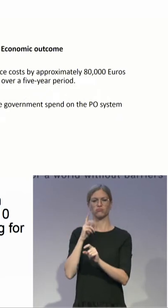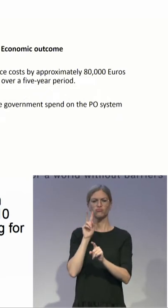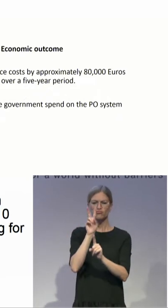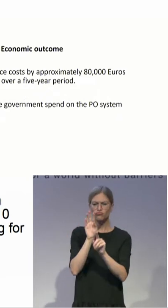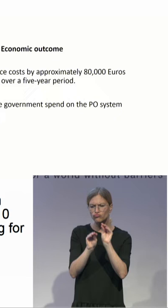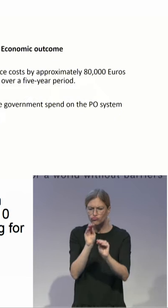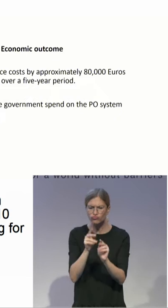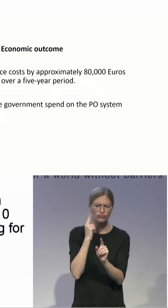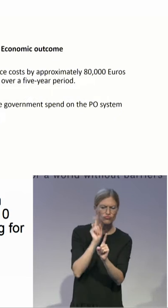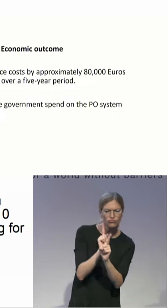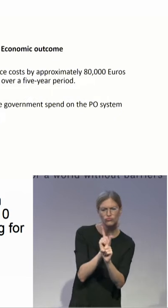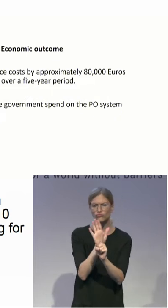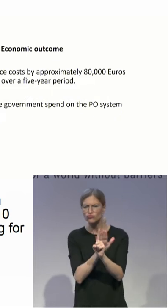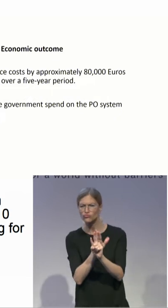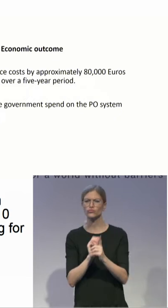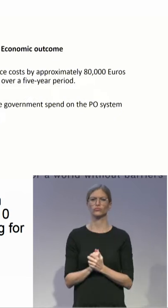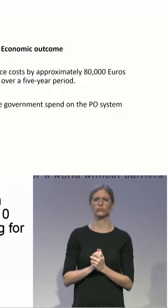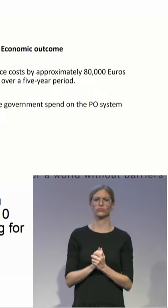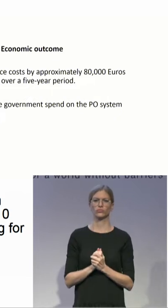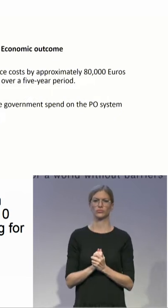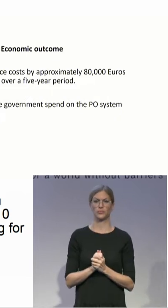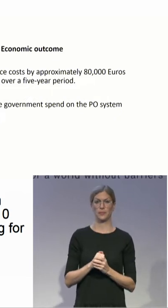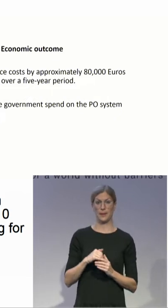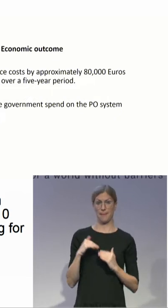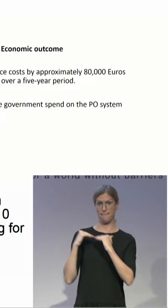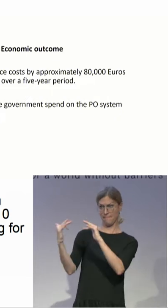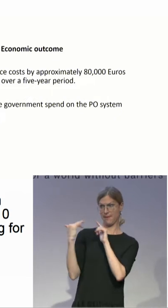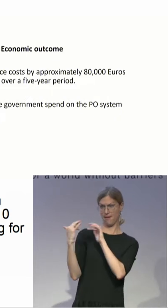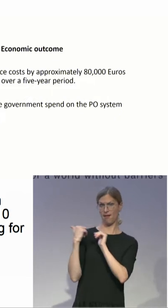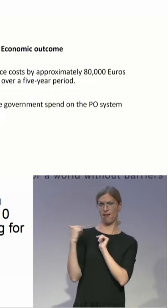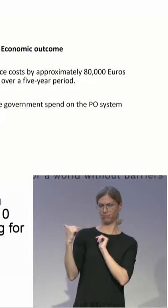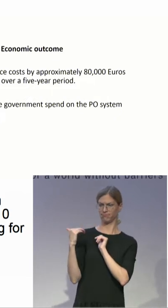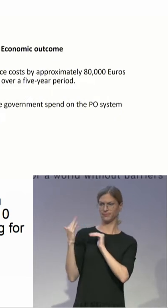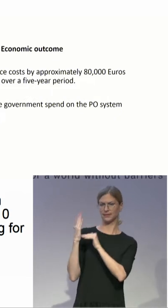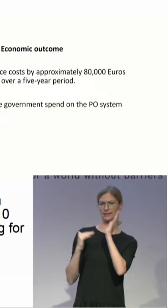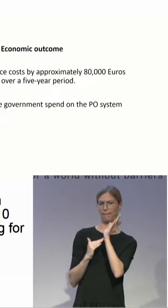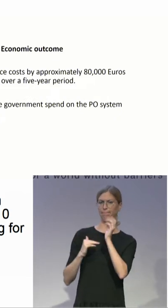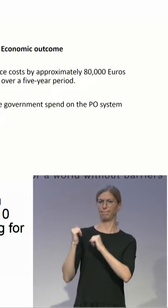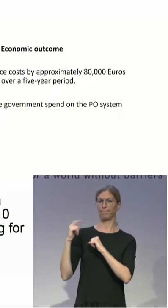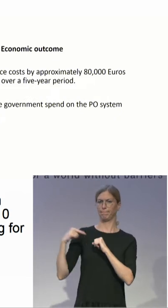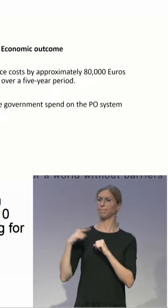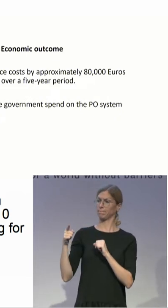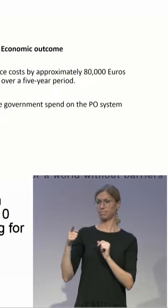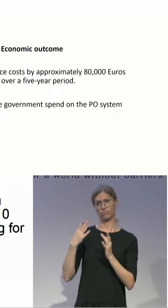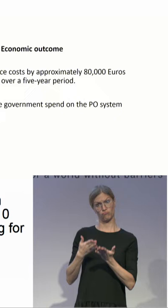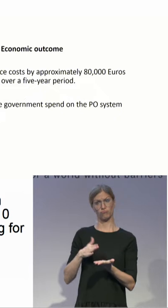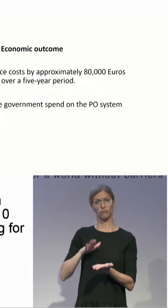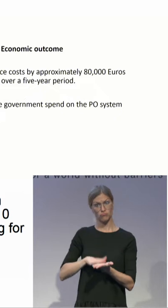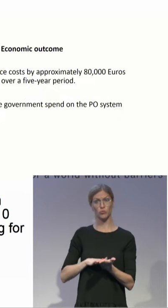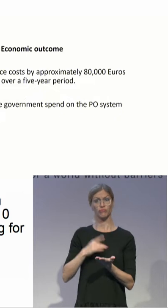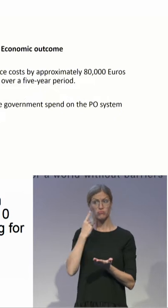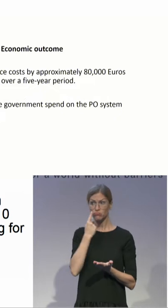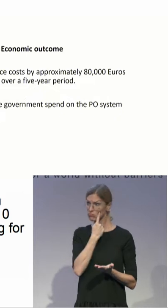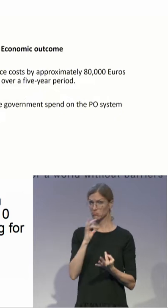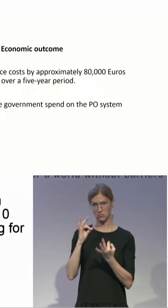PO operations reduce costs by approximately 80,000 euros per assisted person over a five-year period.